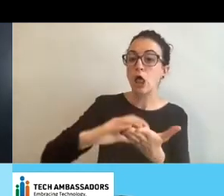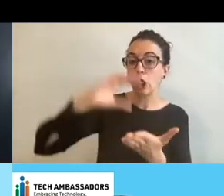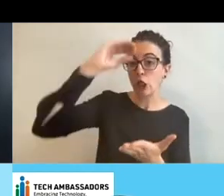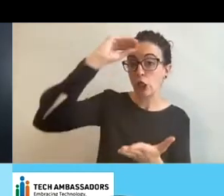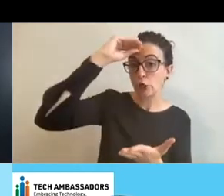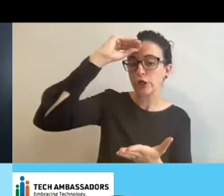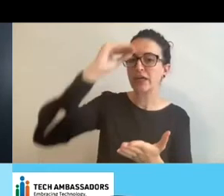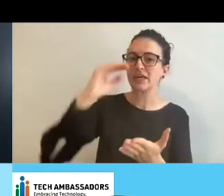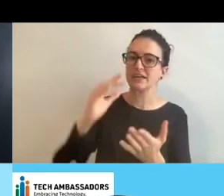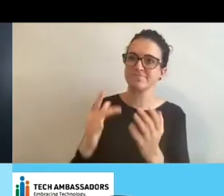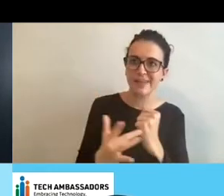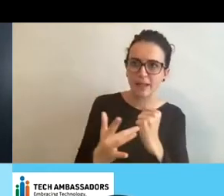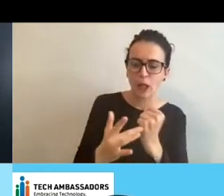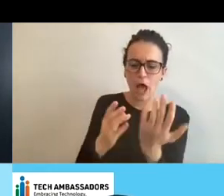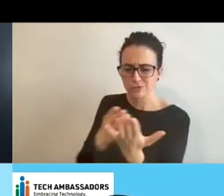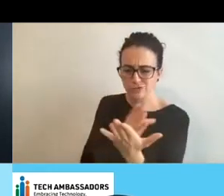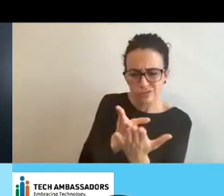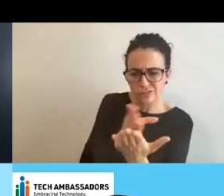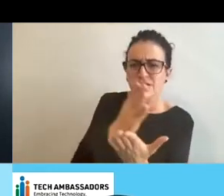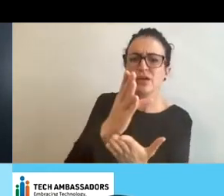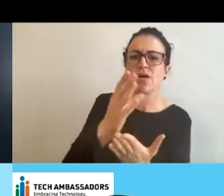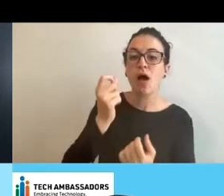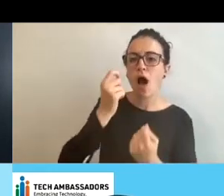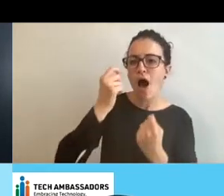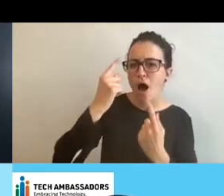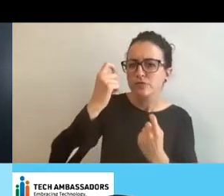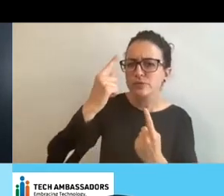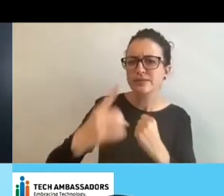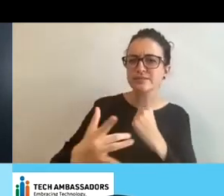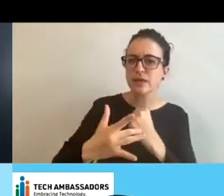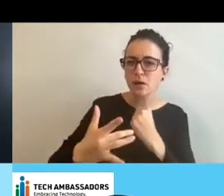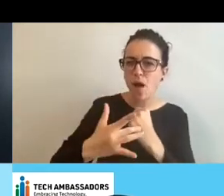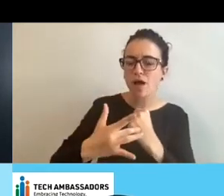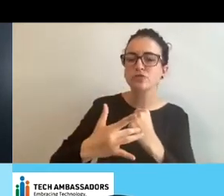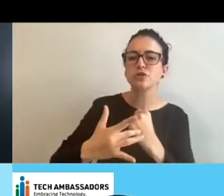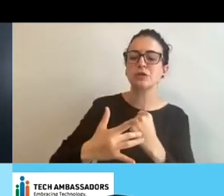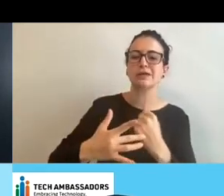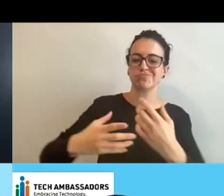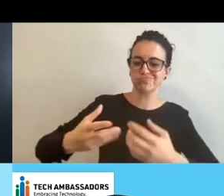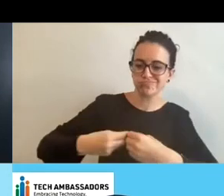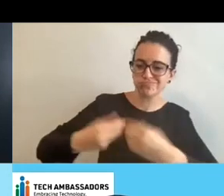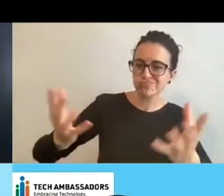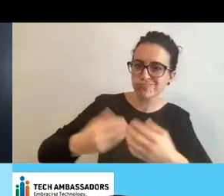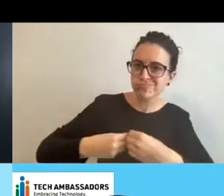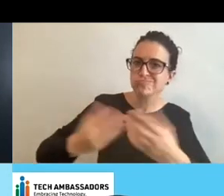technology and giving it out to people to help them